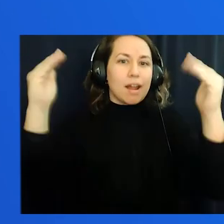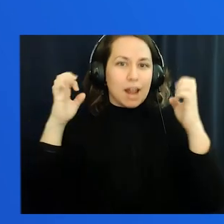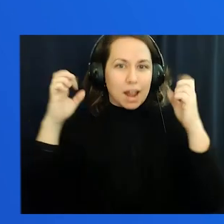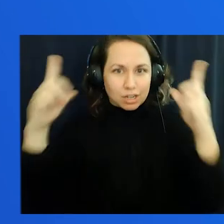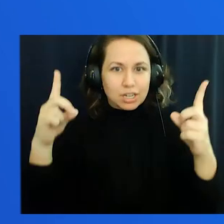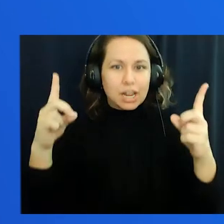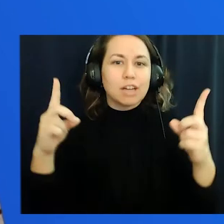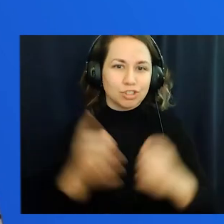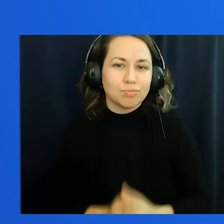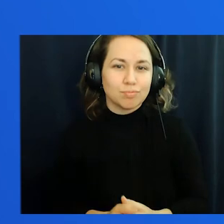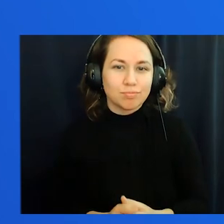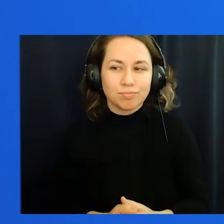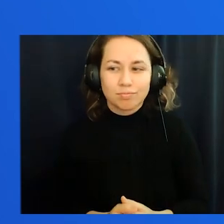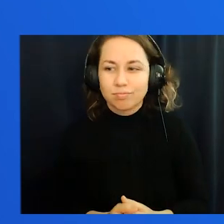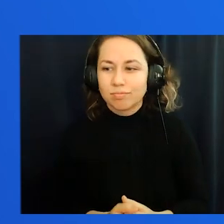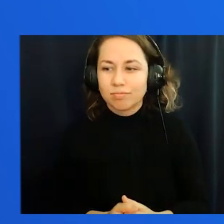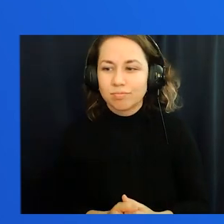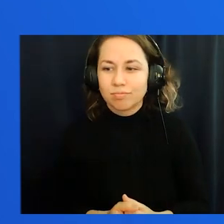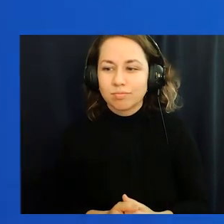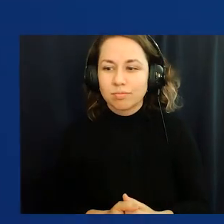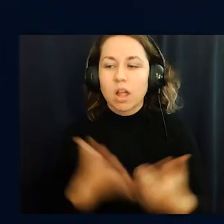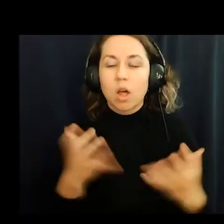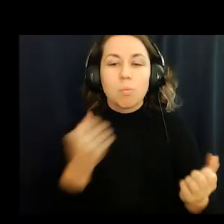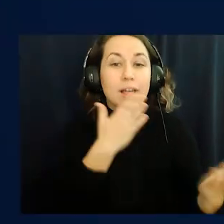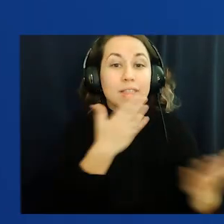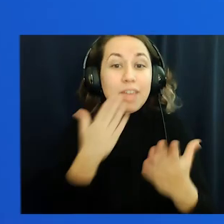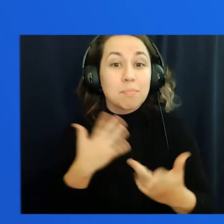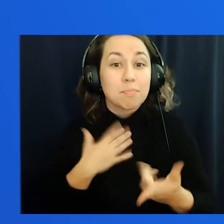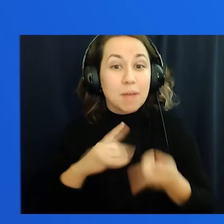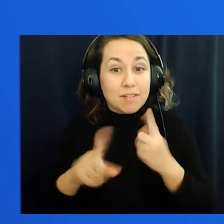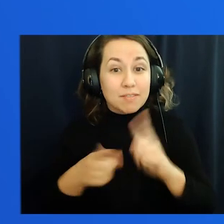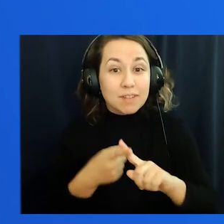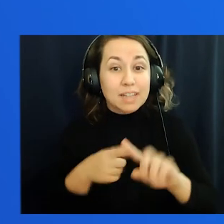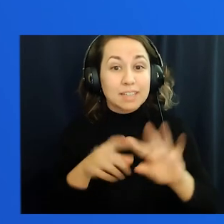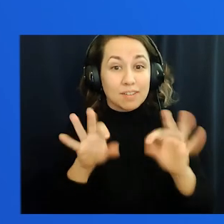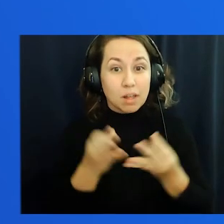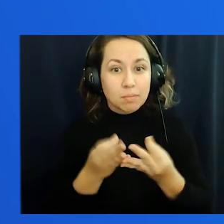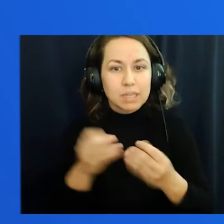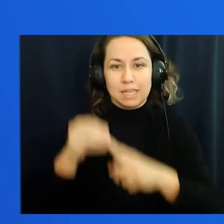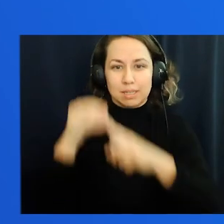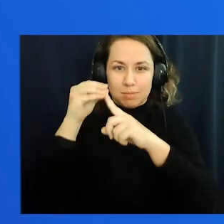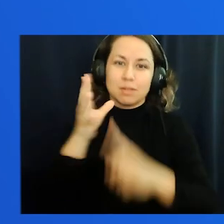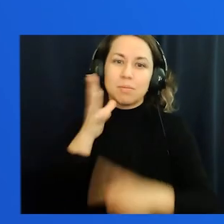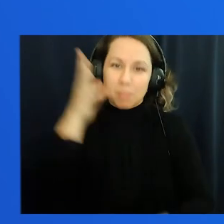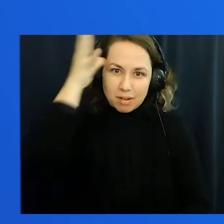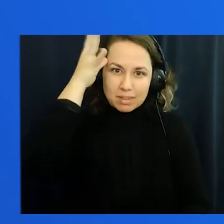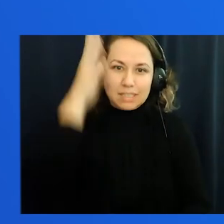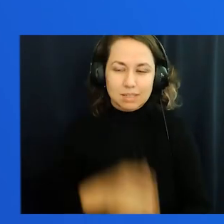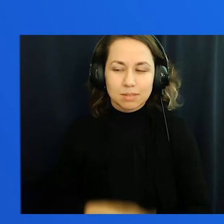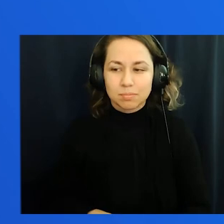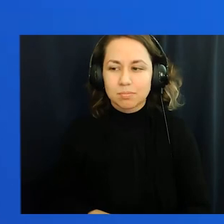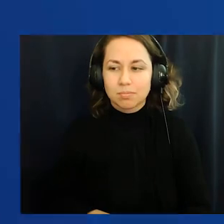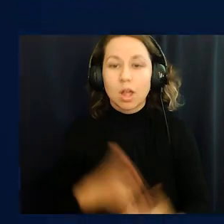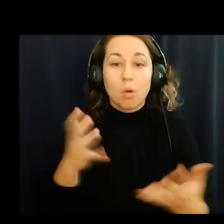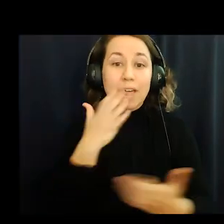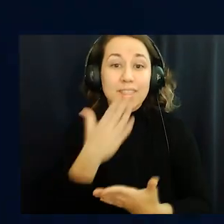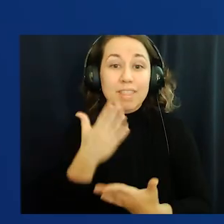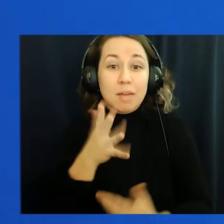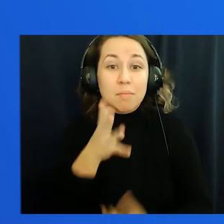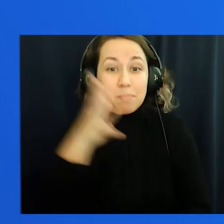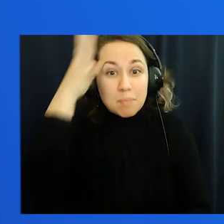education over the years. I want to thank my friends and family but especially my parents.